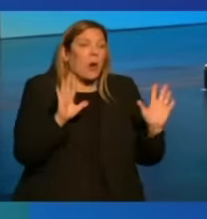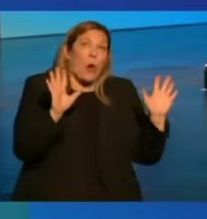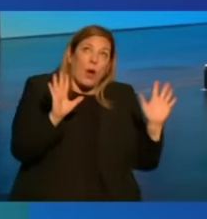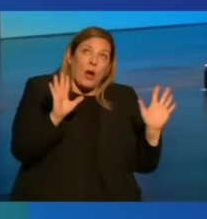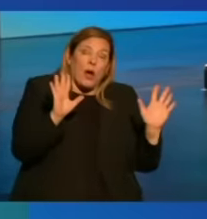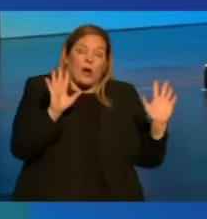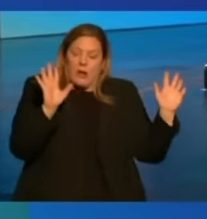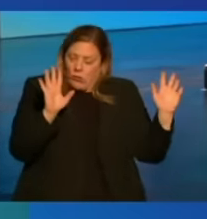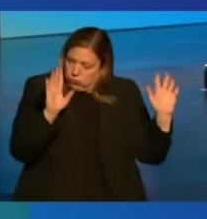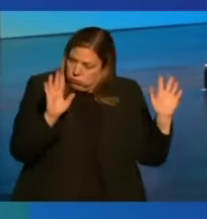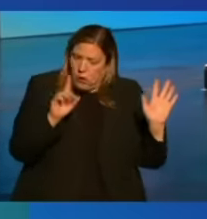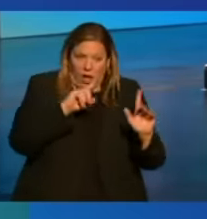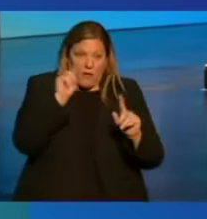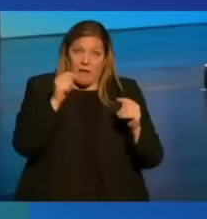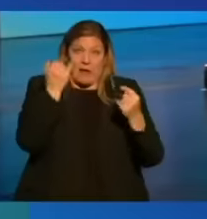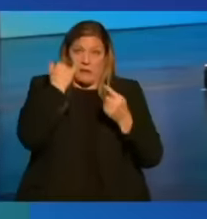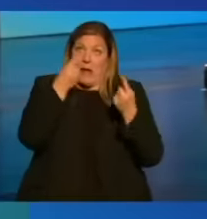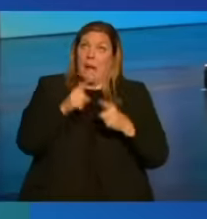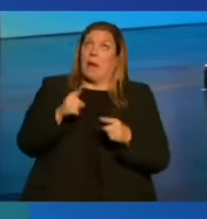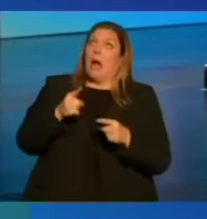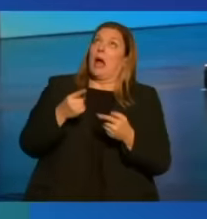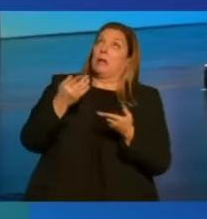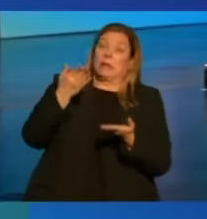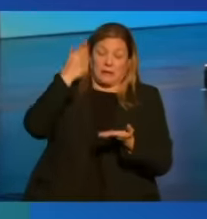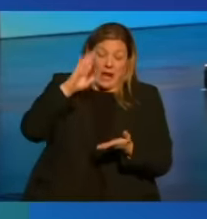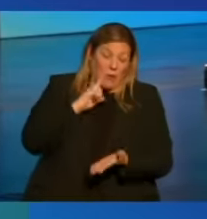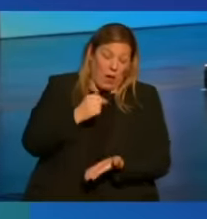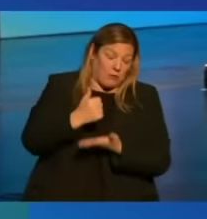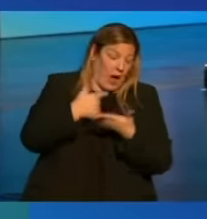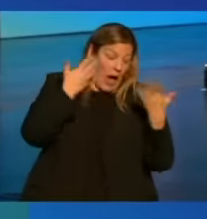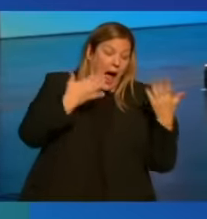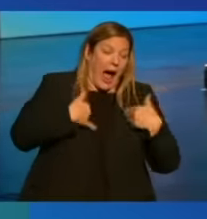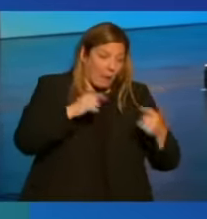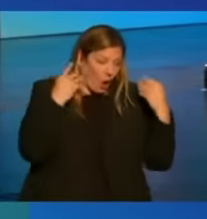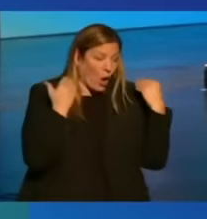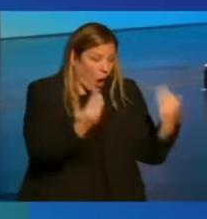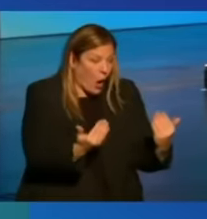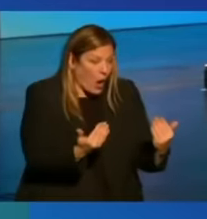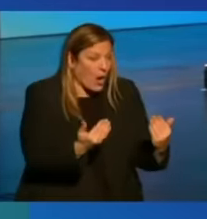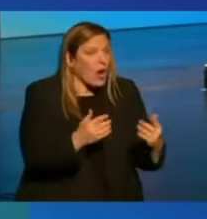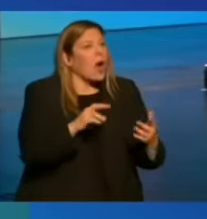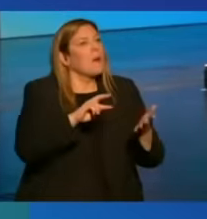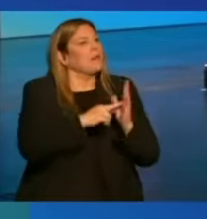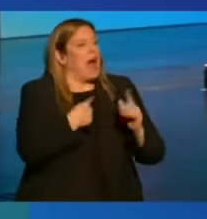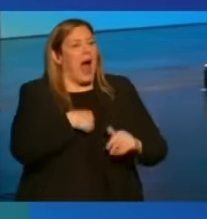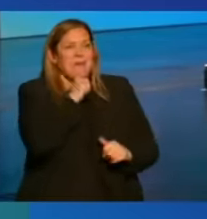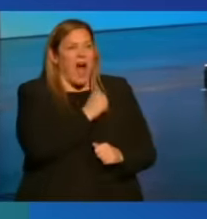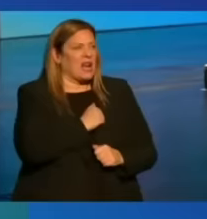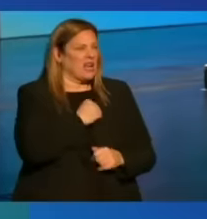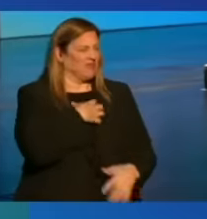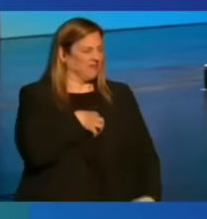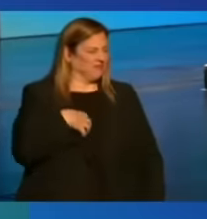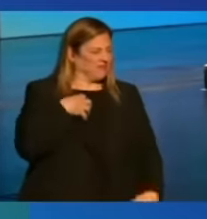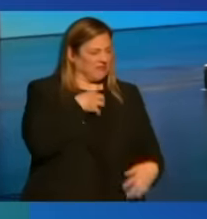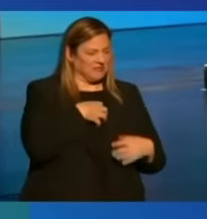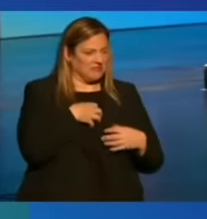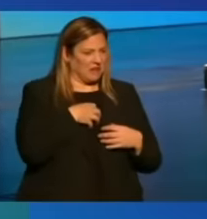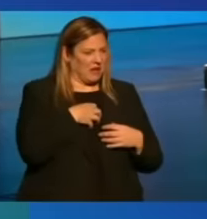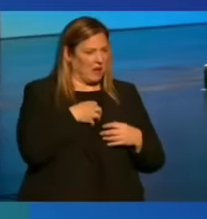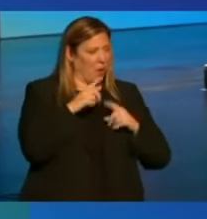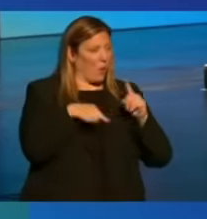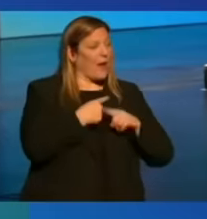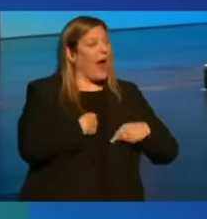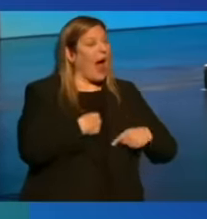grace of God go I, so that I don't resent it when I'm not sick,